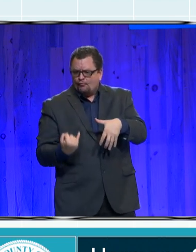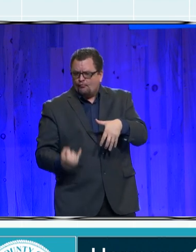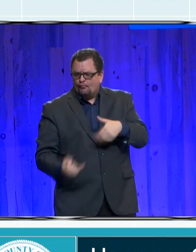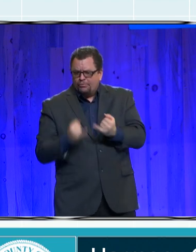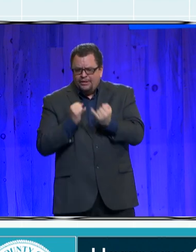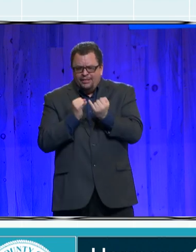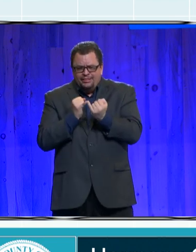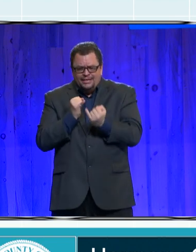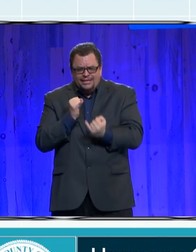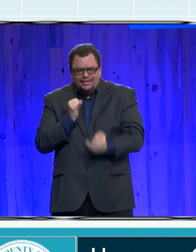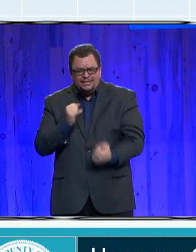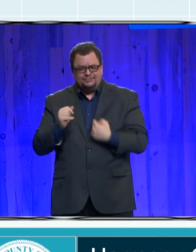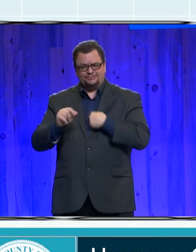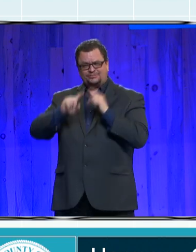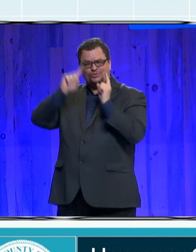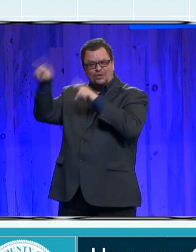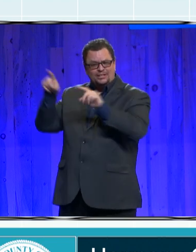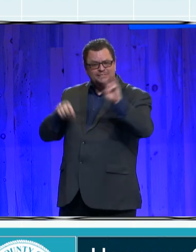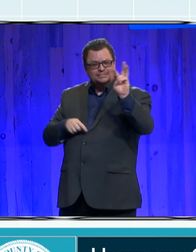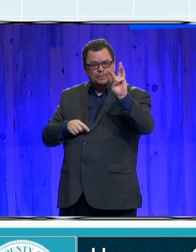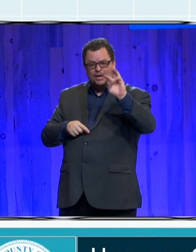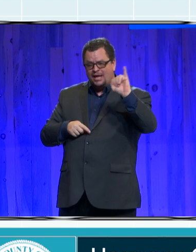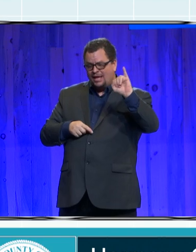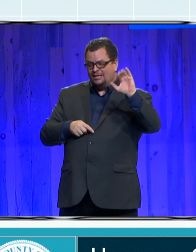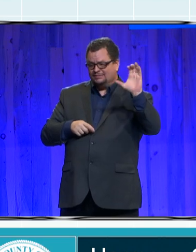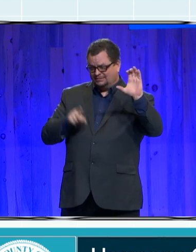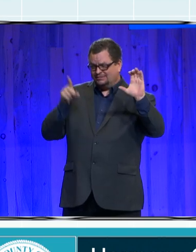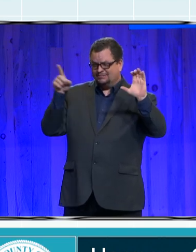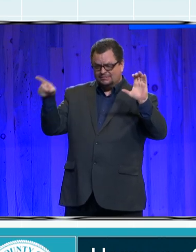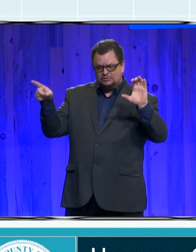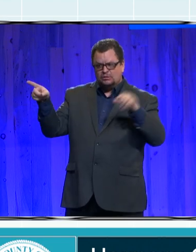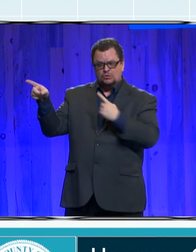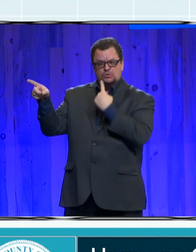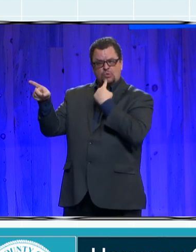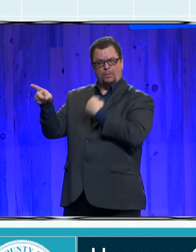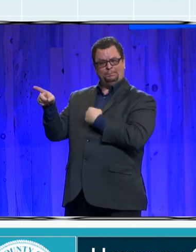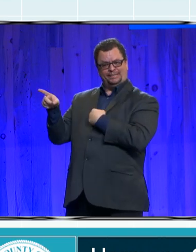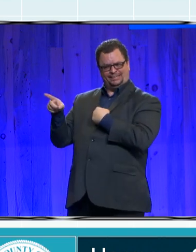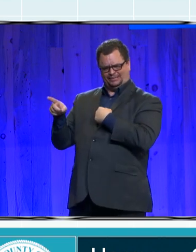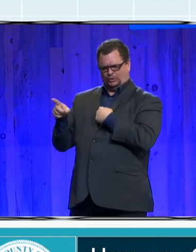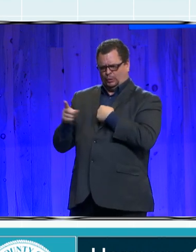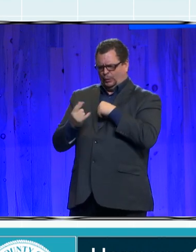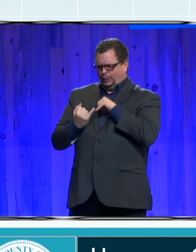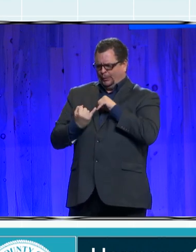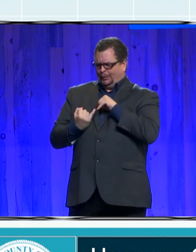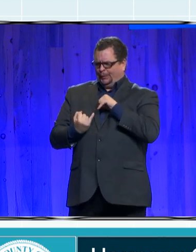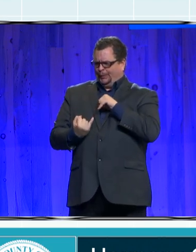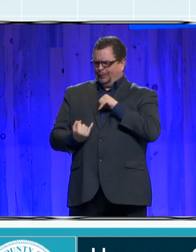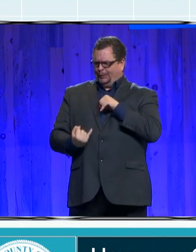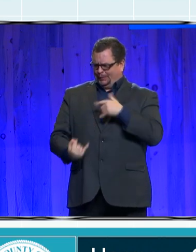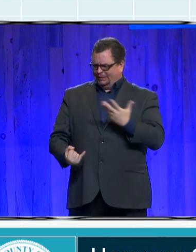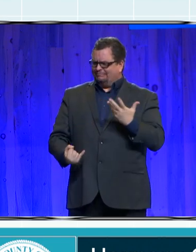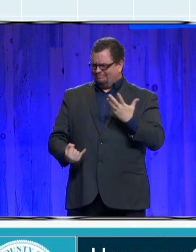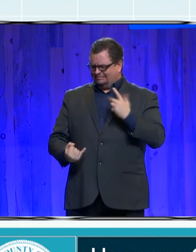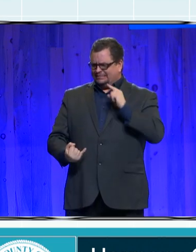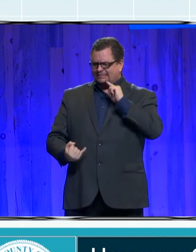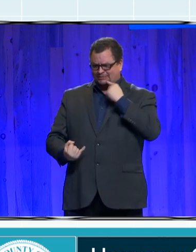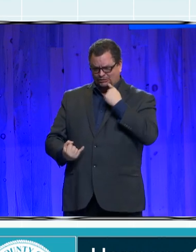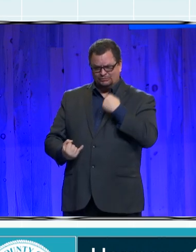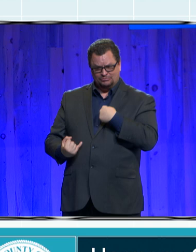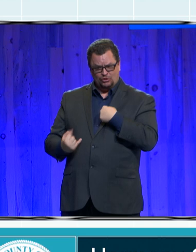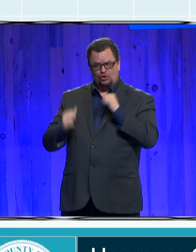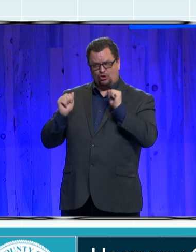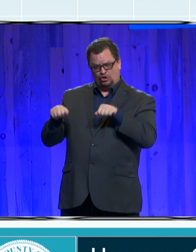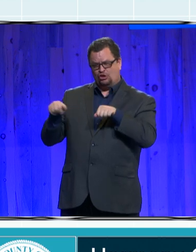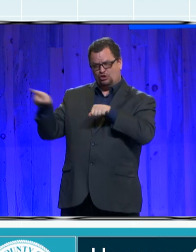skinny. Well, I'm sure she didn't know that I didn't have food at home. Our electric bill would go